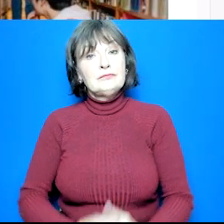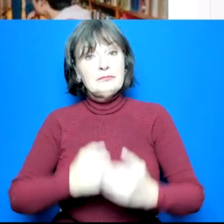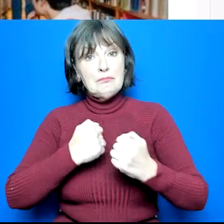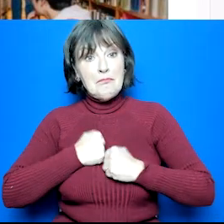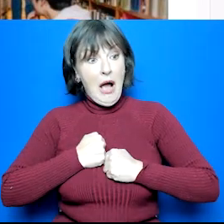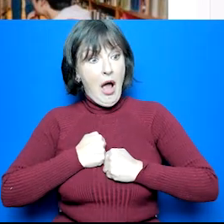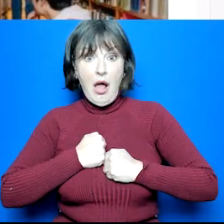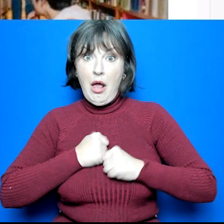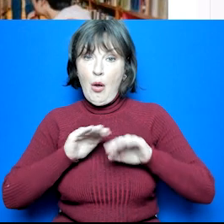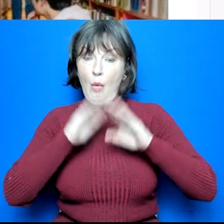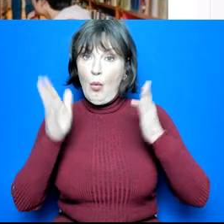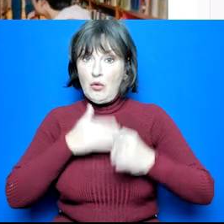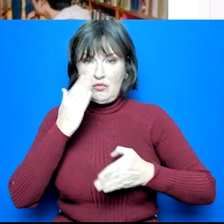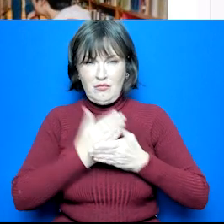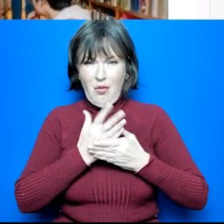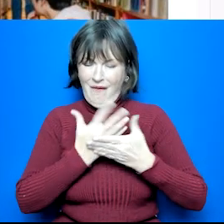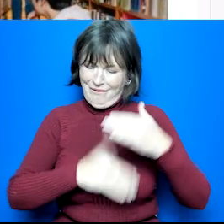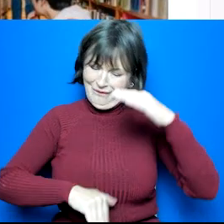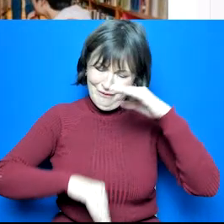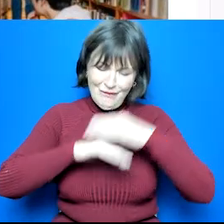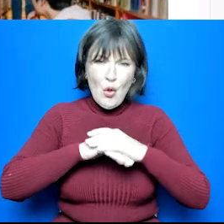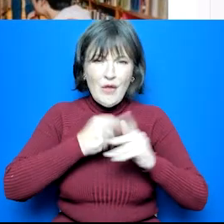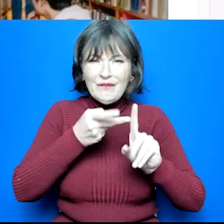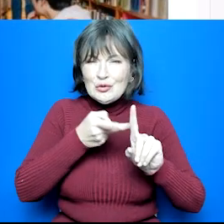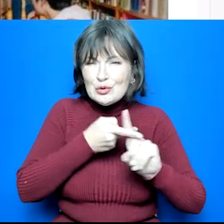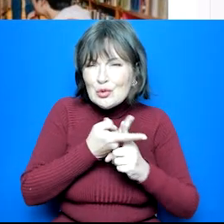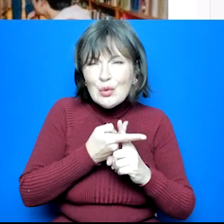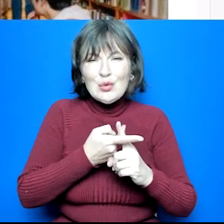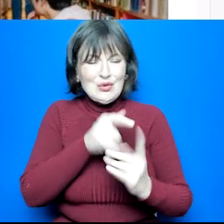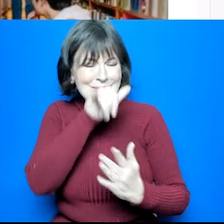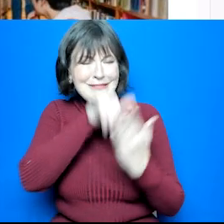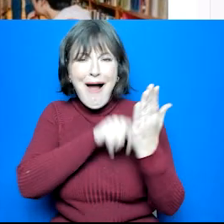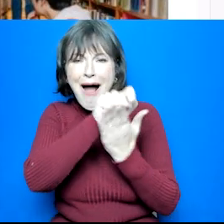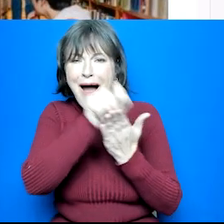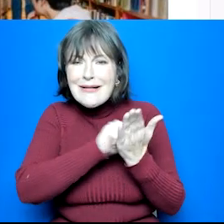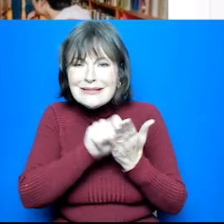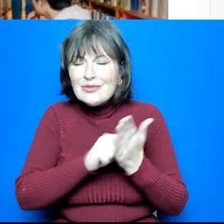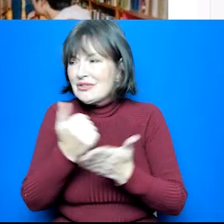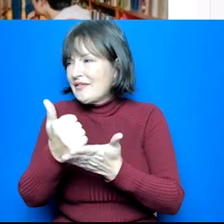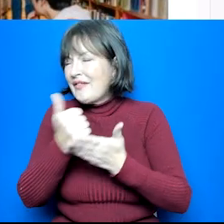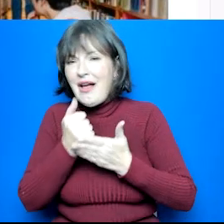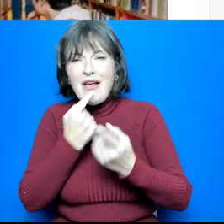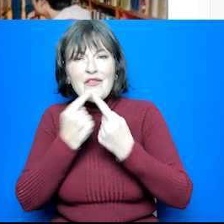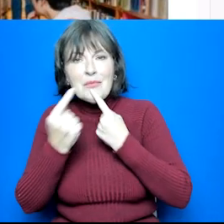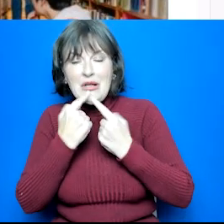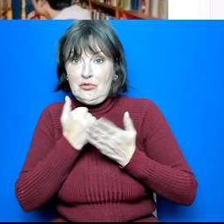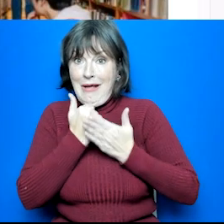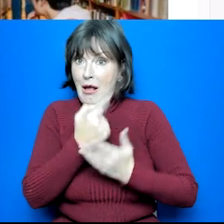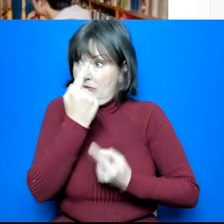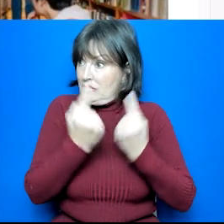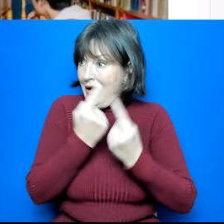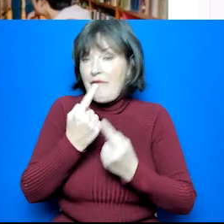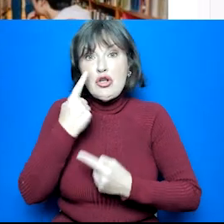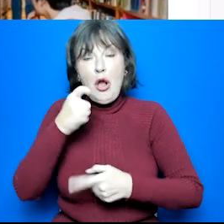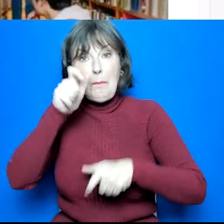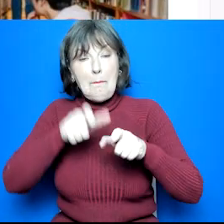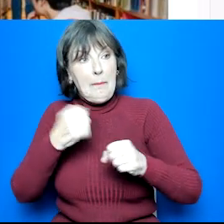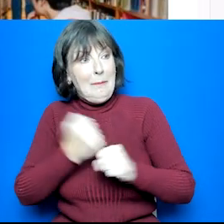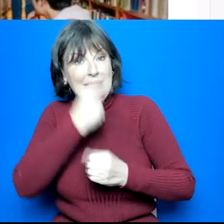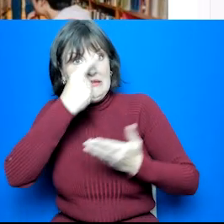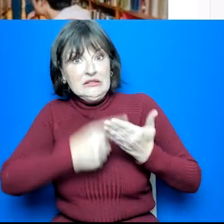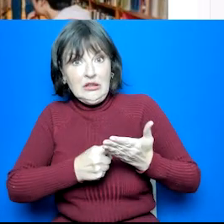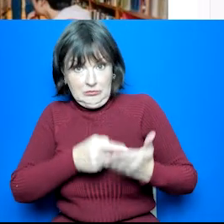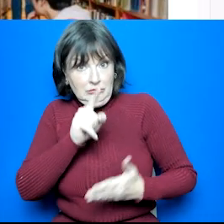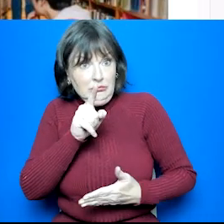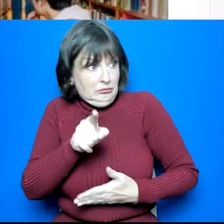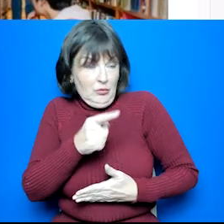My World of Work is packed full of tools, articles, advice and information to help your young person make their decisions. You might